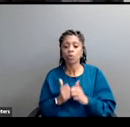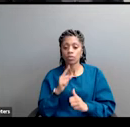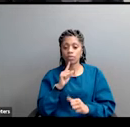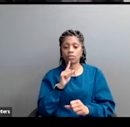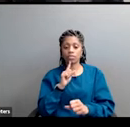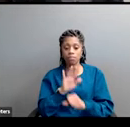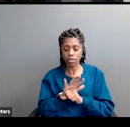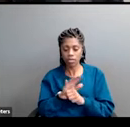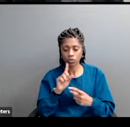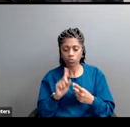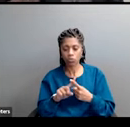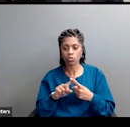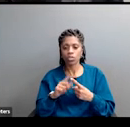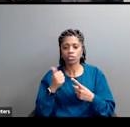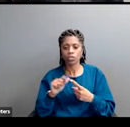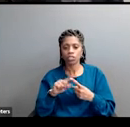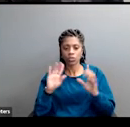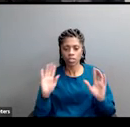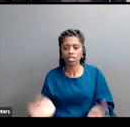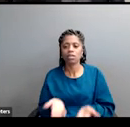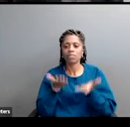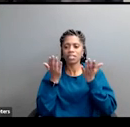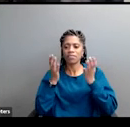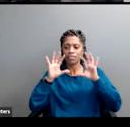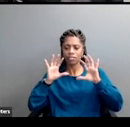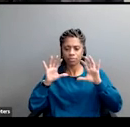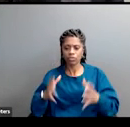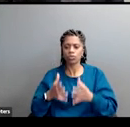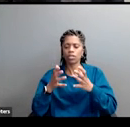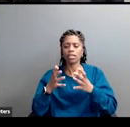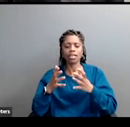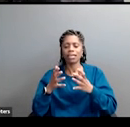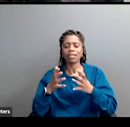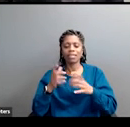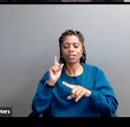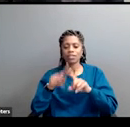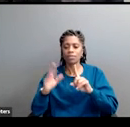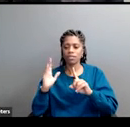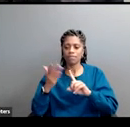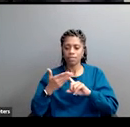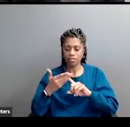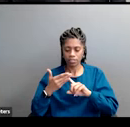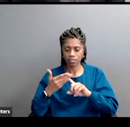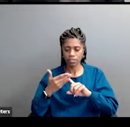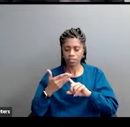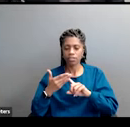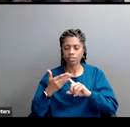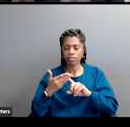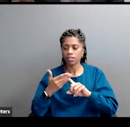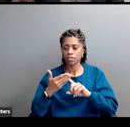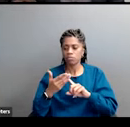up the majority, could nevertheless be convinced to vote for a reactionary politician